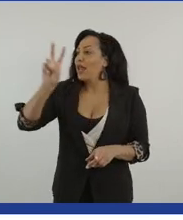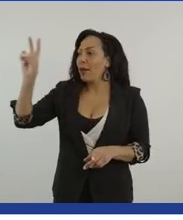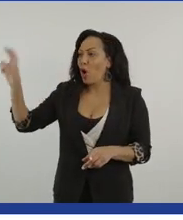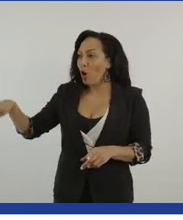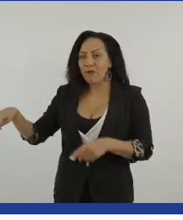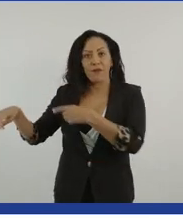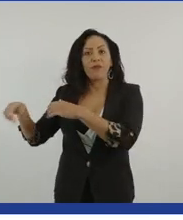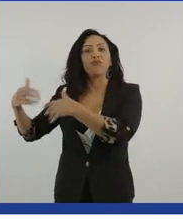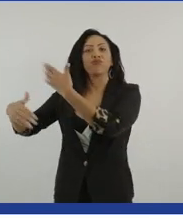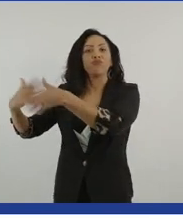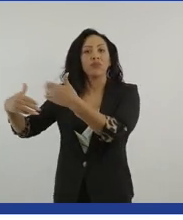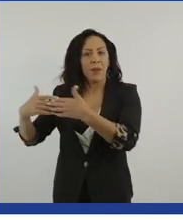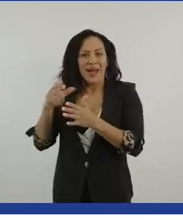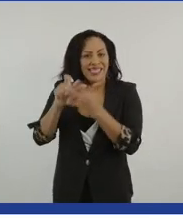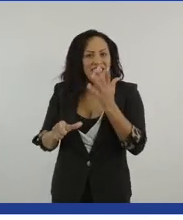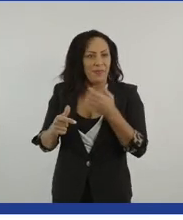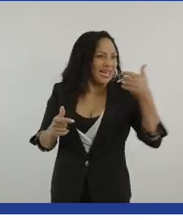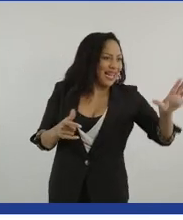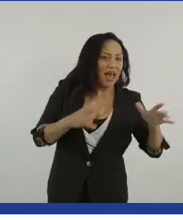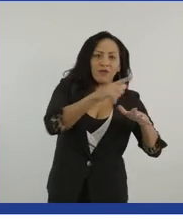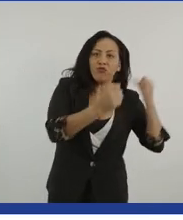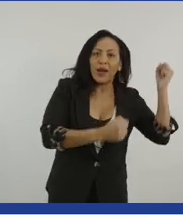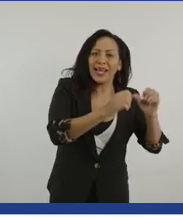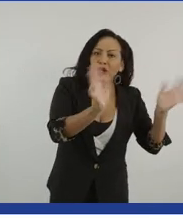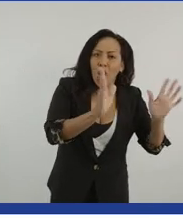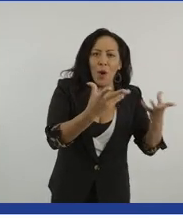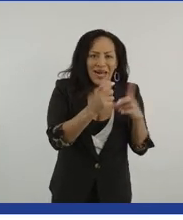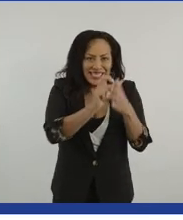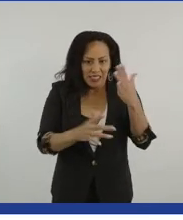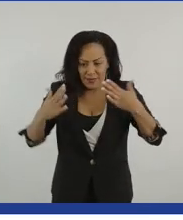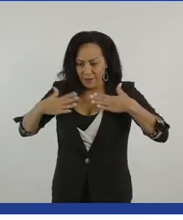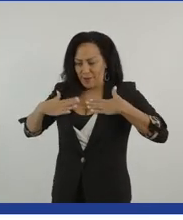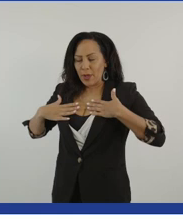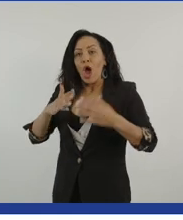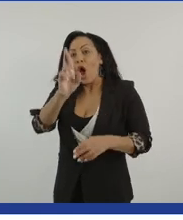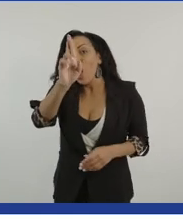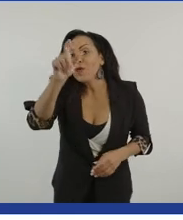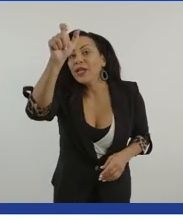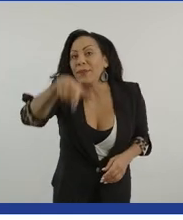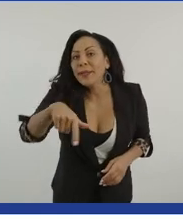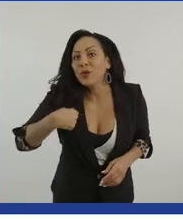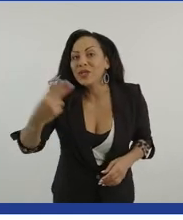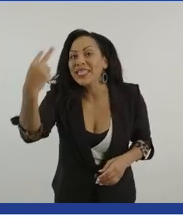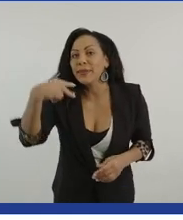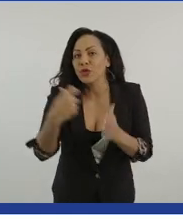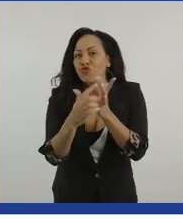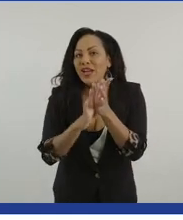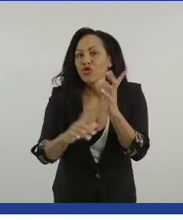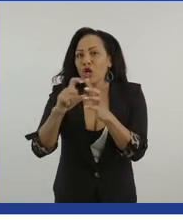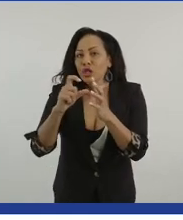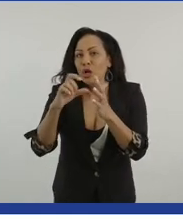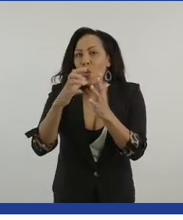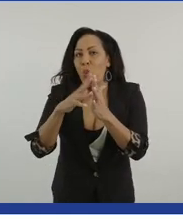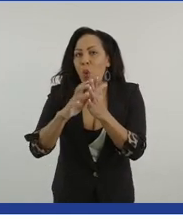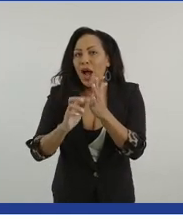My disability comes with me. And hopefully people see me as Richard Whitehead, the person, not the athlete, because hopefully I